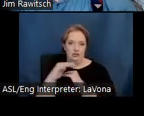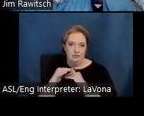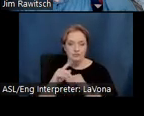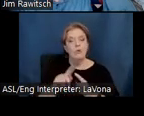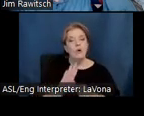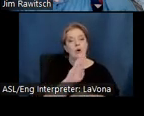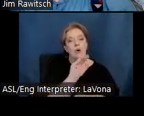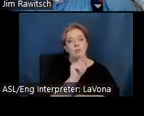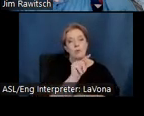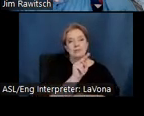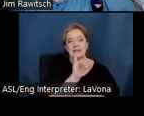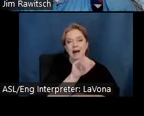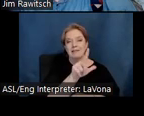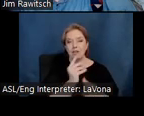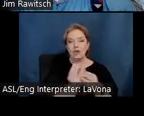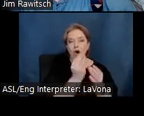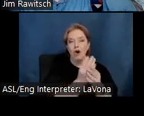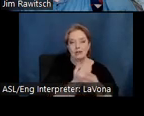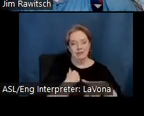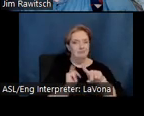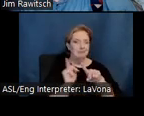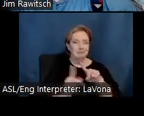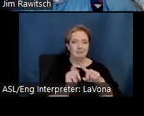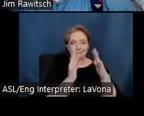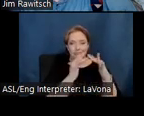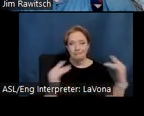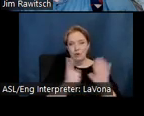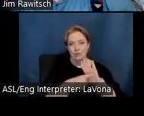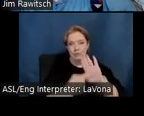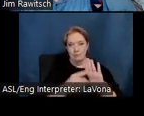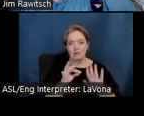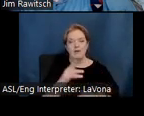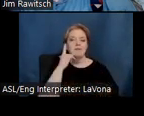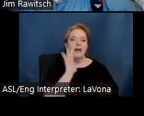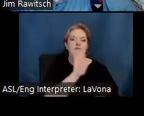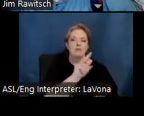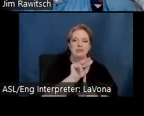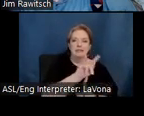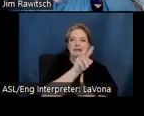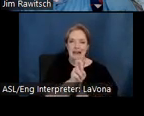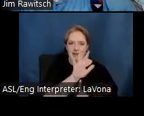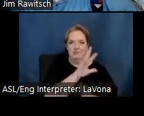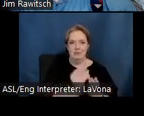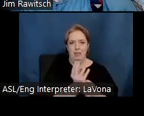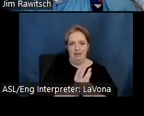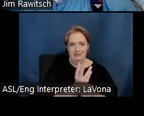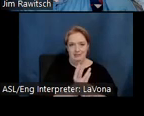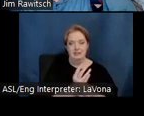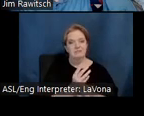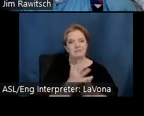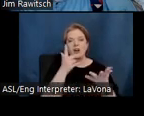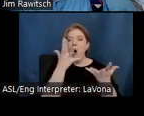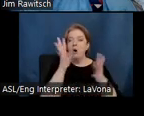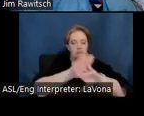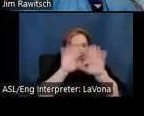themselves on a diverse representation of California native plants. Looking for something completely different?